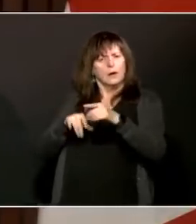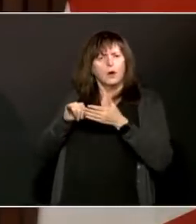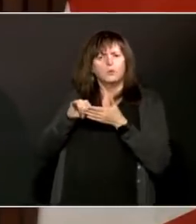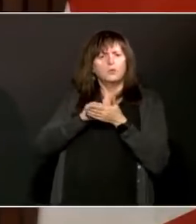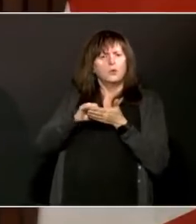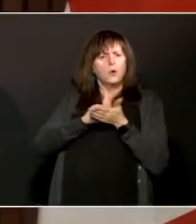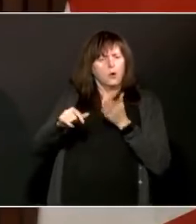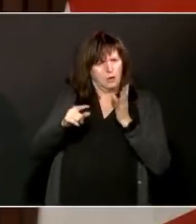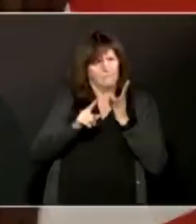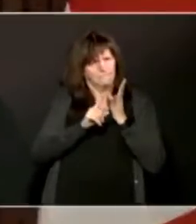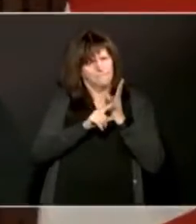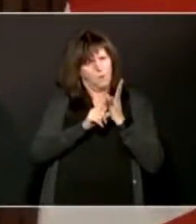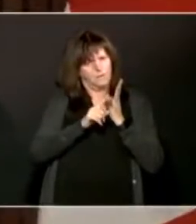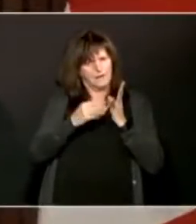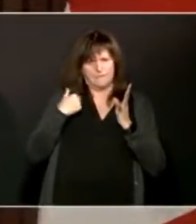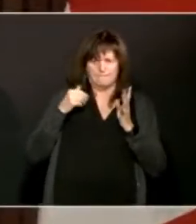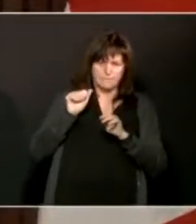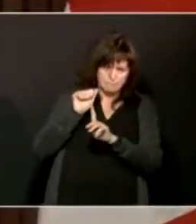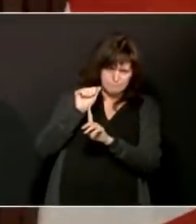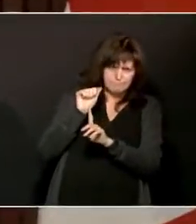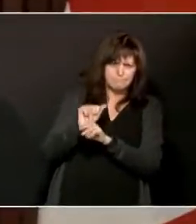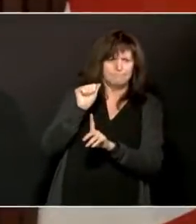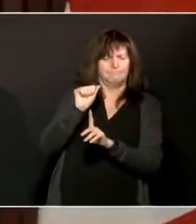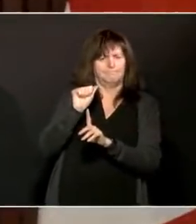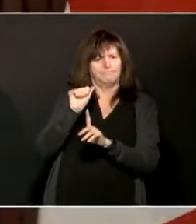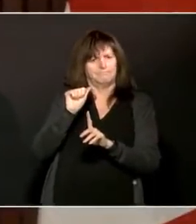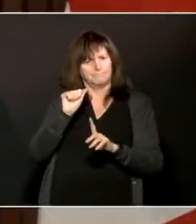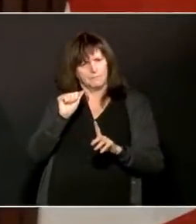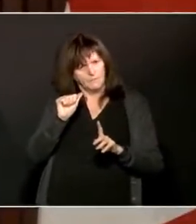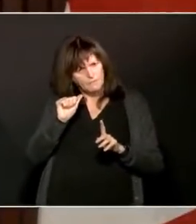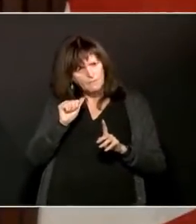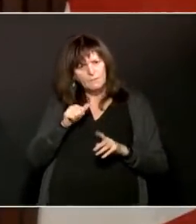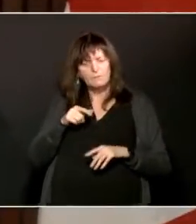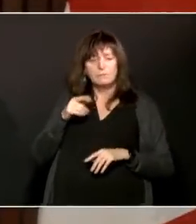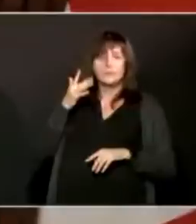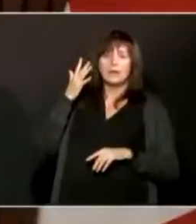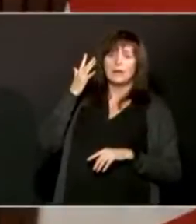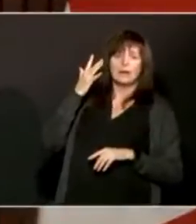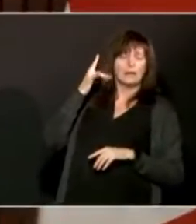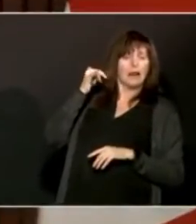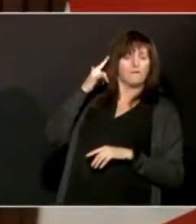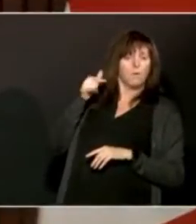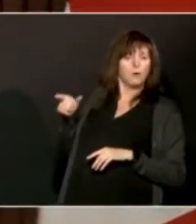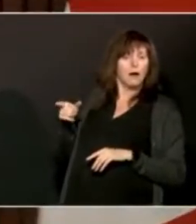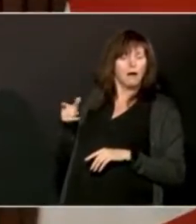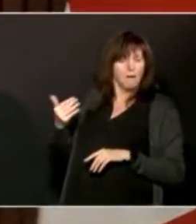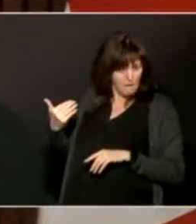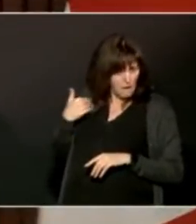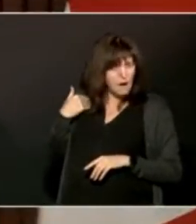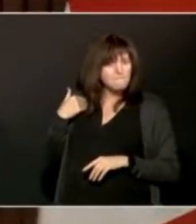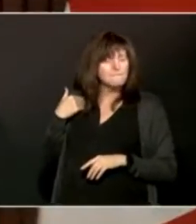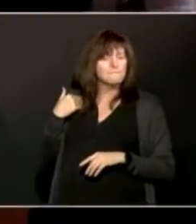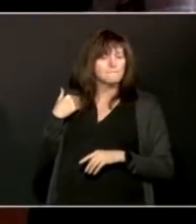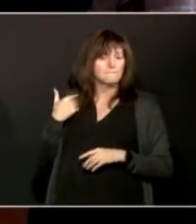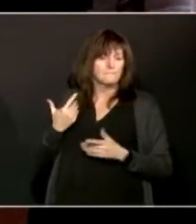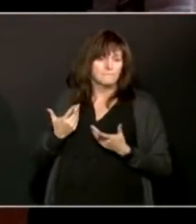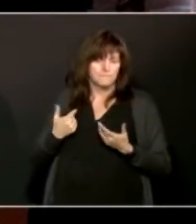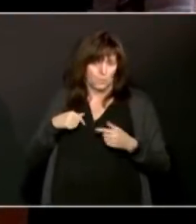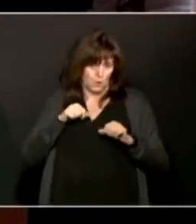apparently type that's been identified, California and so on. So we could, but we don't at this point, to my knowledge.